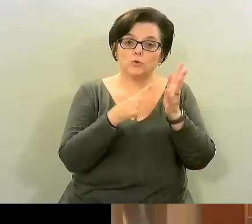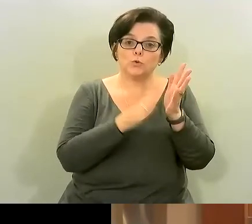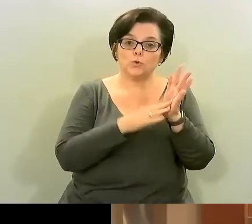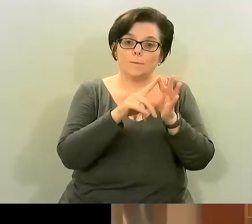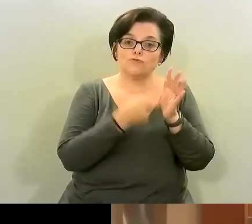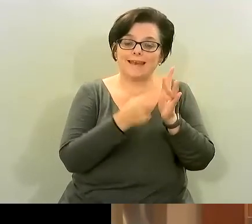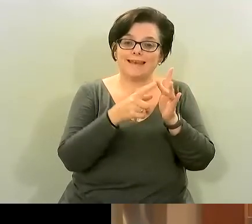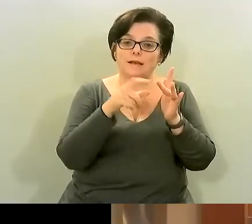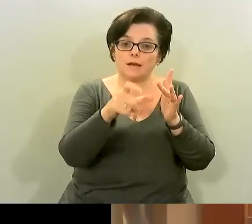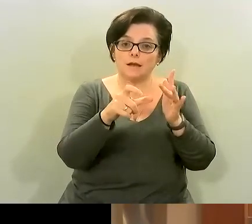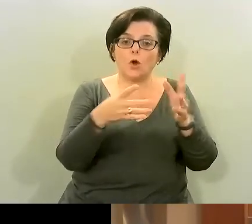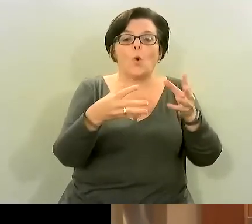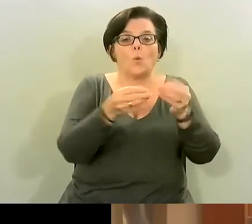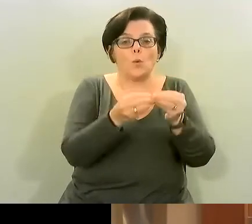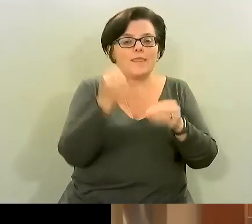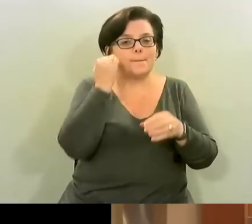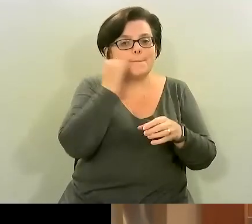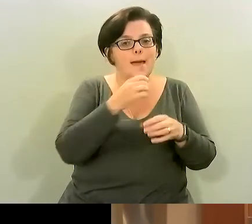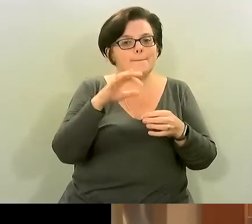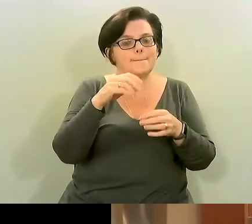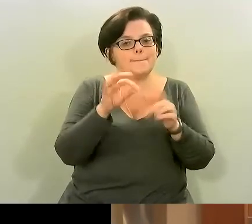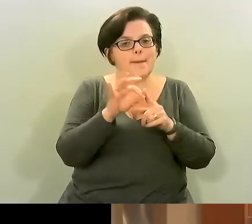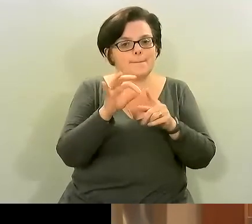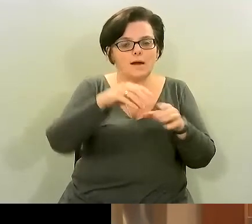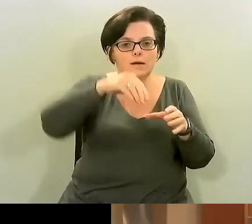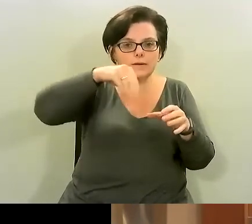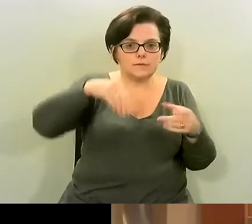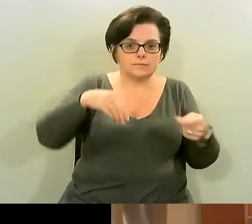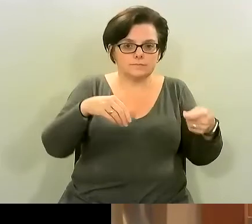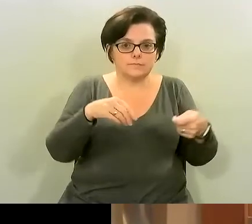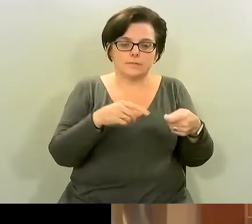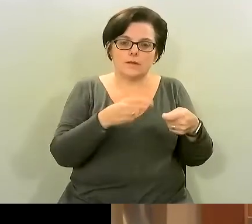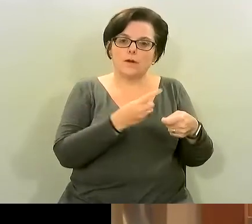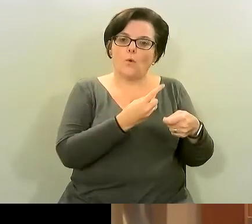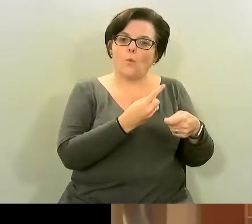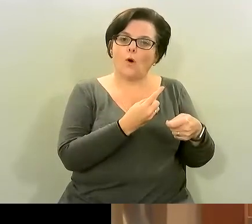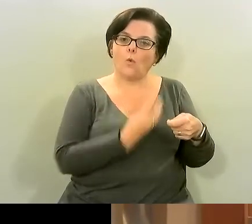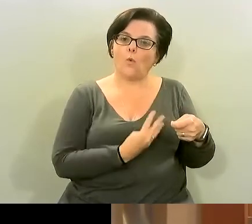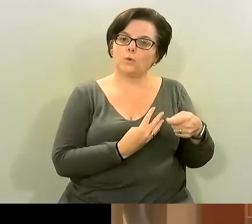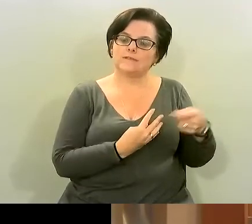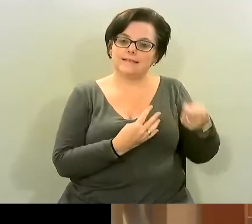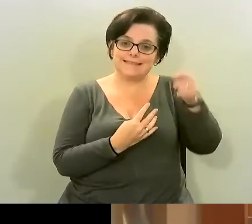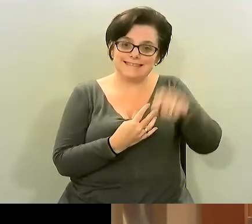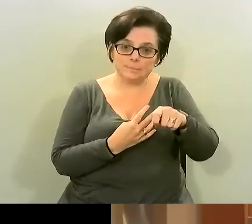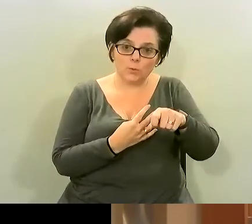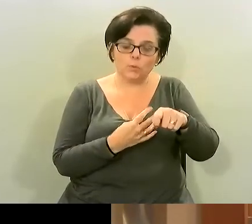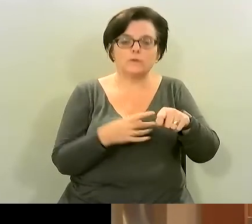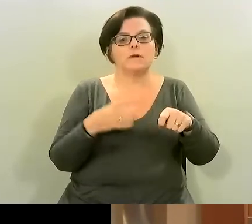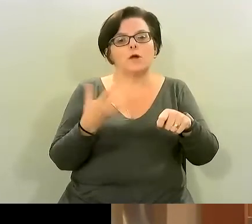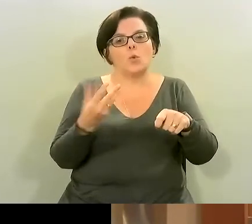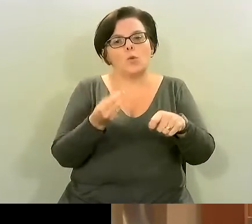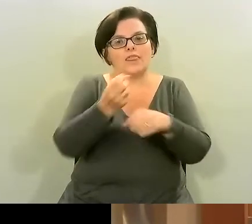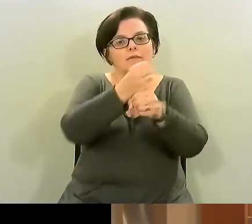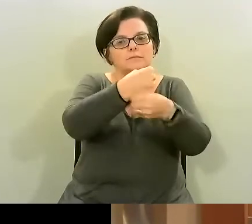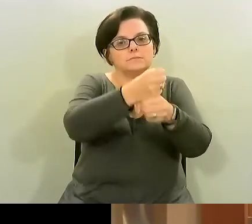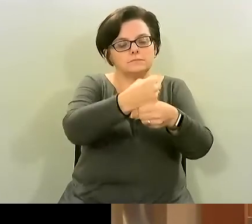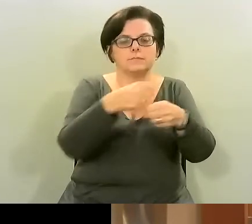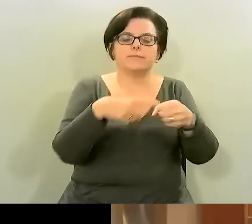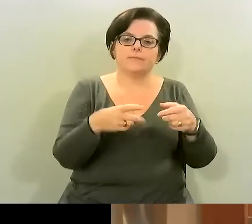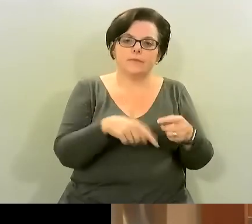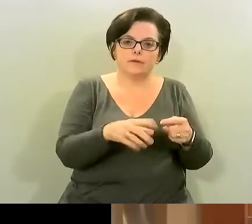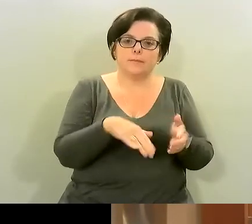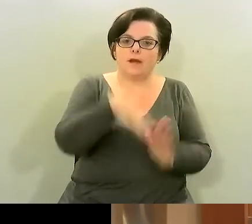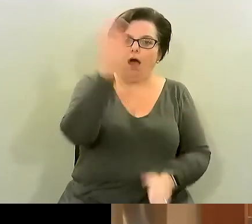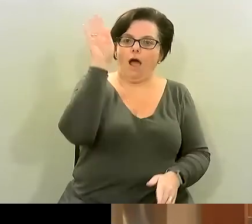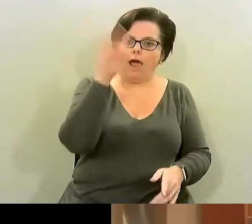pepper a quarter teaspoon a day with a pinch of black pepper hits the high notes on studies of anxiety so that's worth adding in